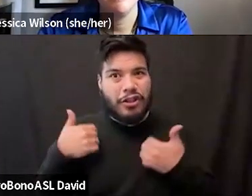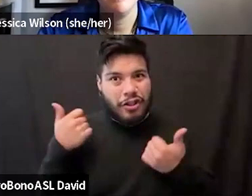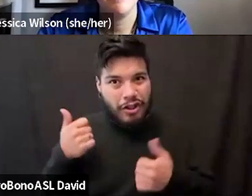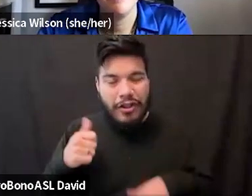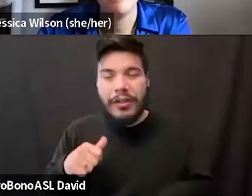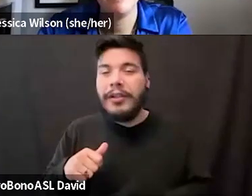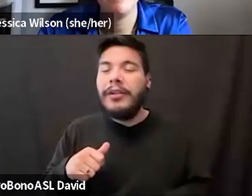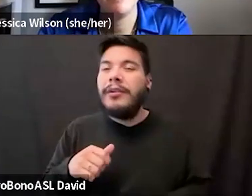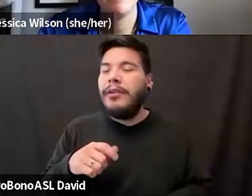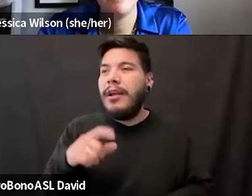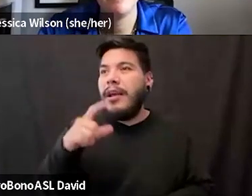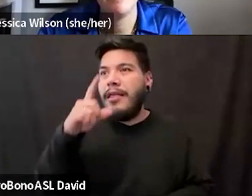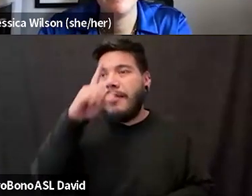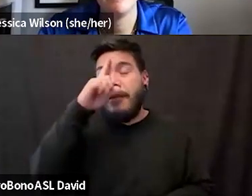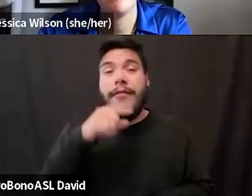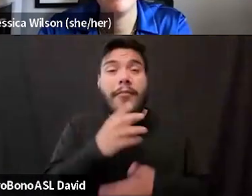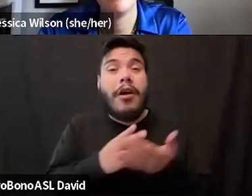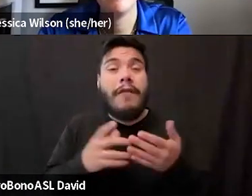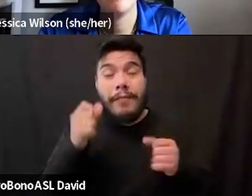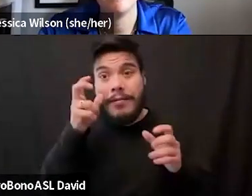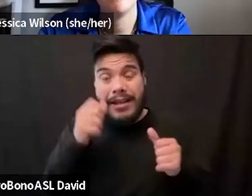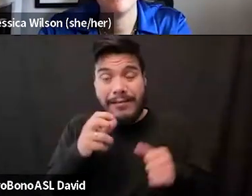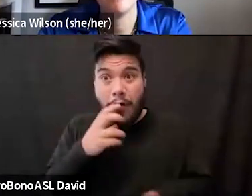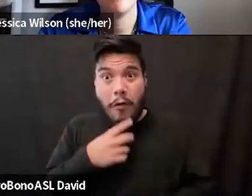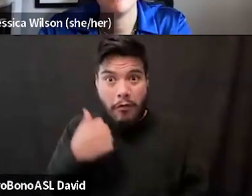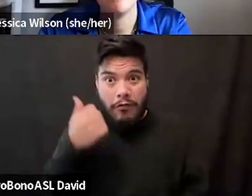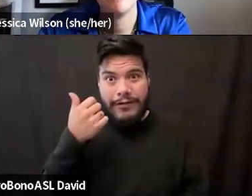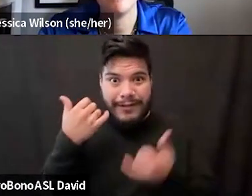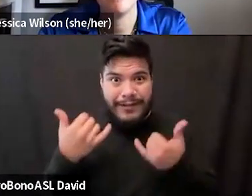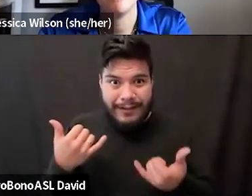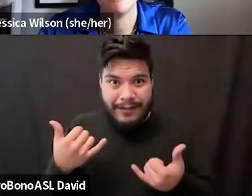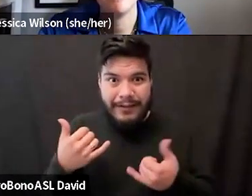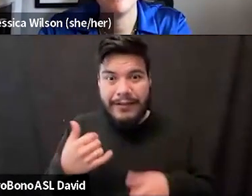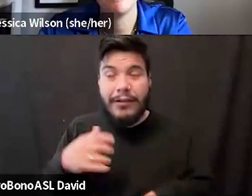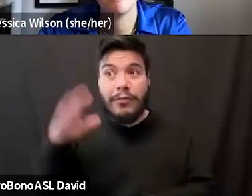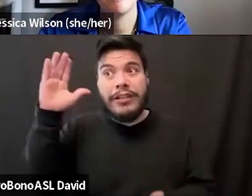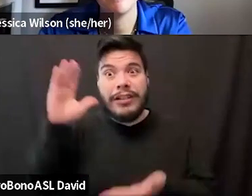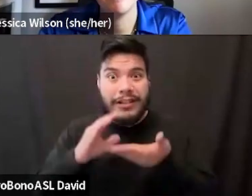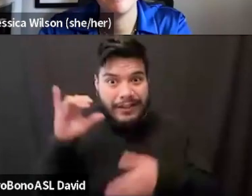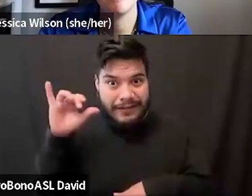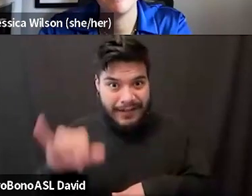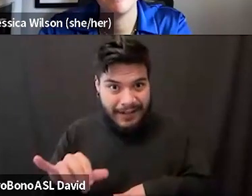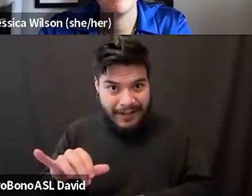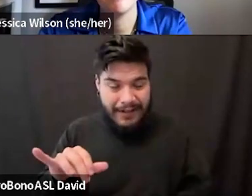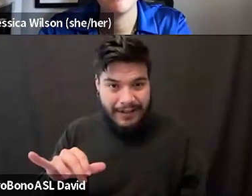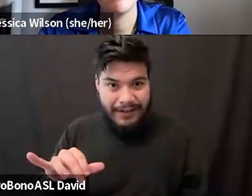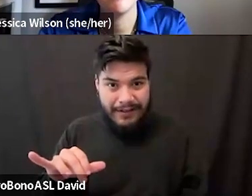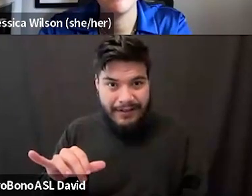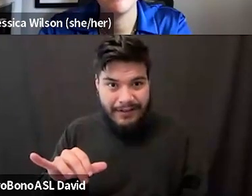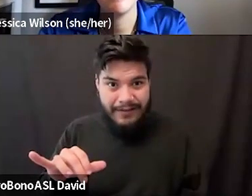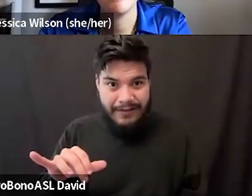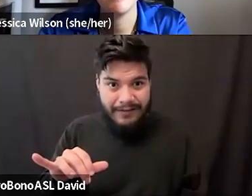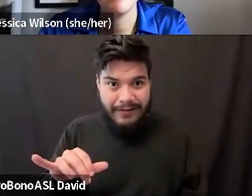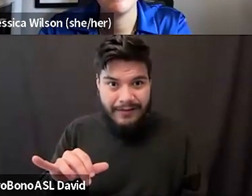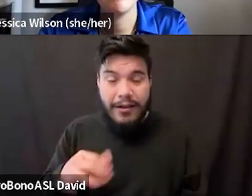like part of what has been amazing about getting older is the reduction of that. And when, uh, cute